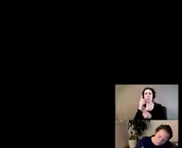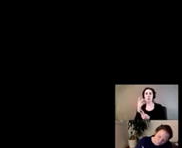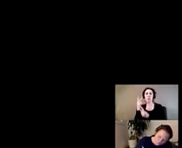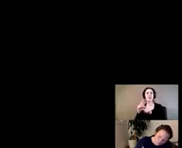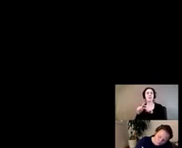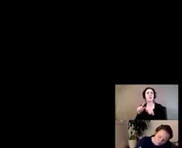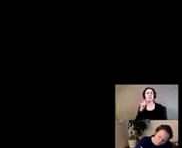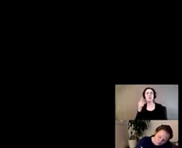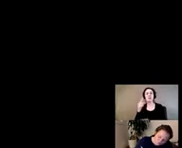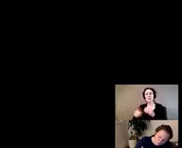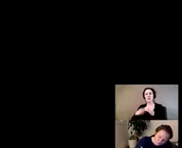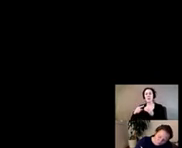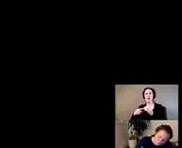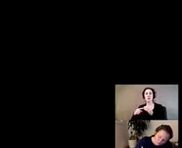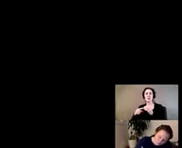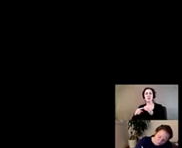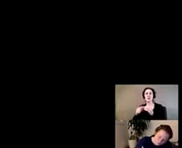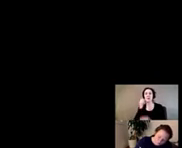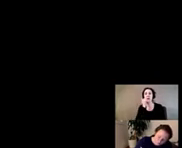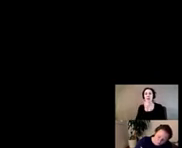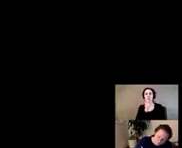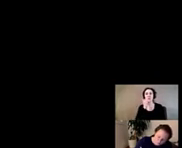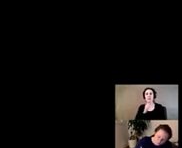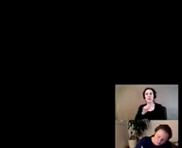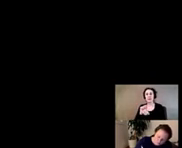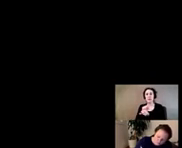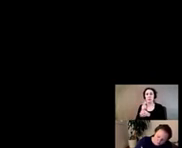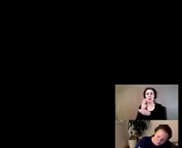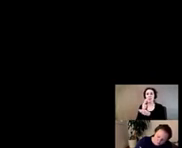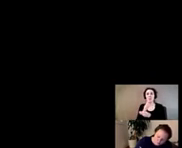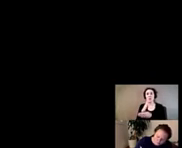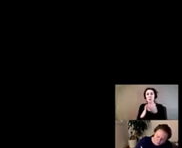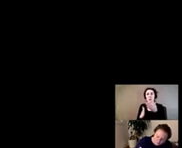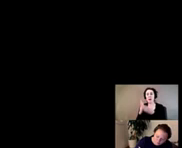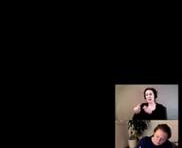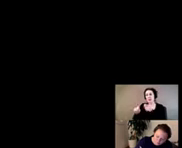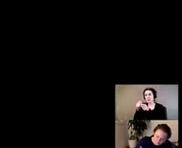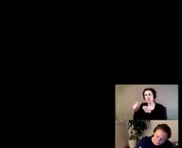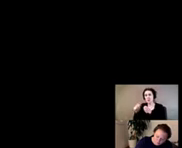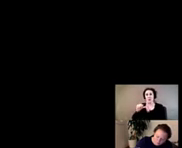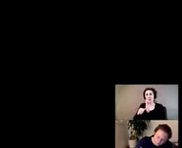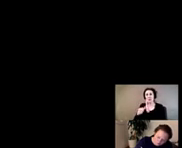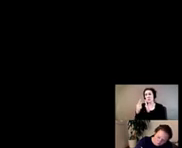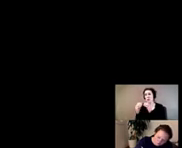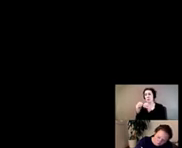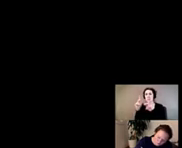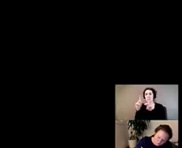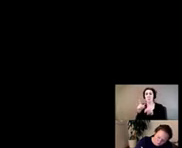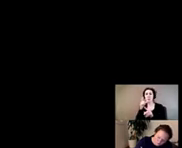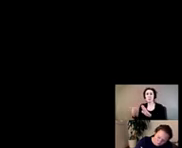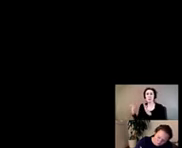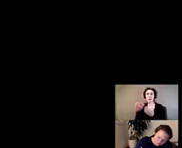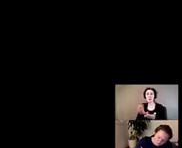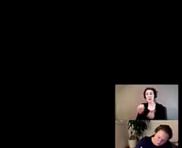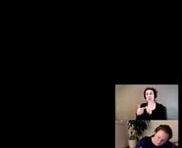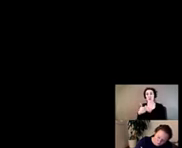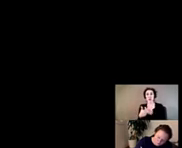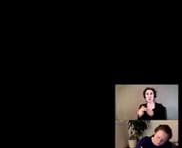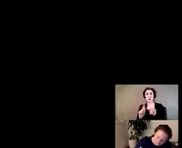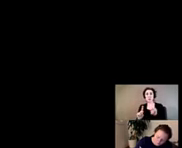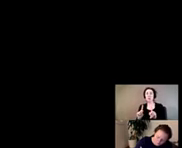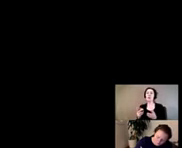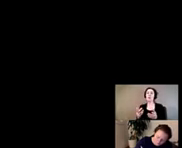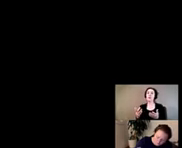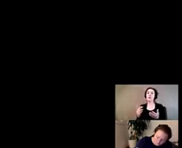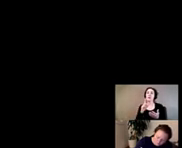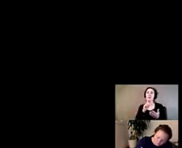something about the everyday labor of using your hand to mark a loss and then putting that material in front of other people that is actually